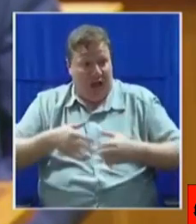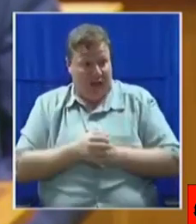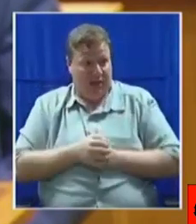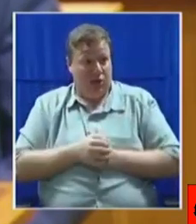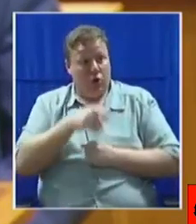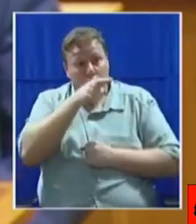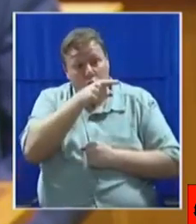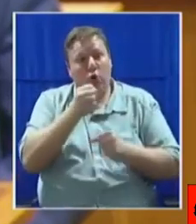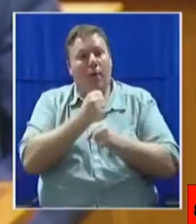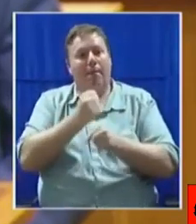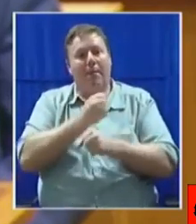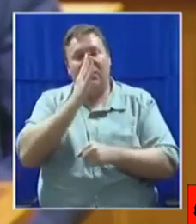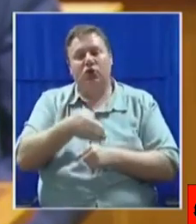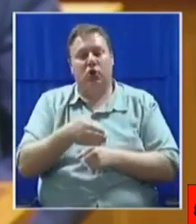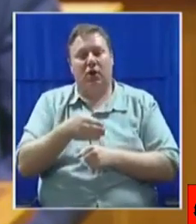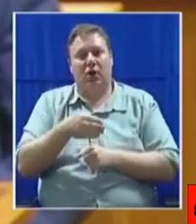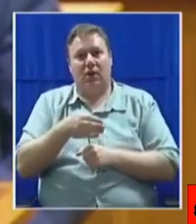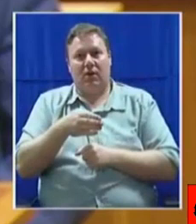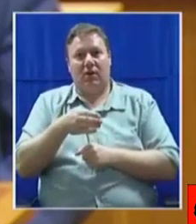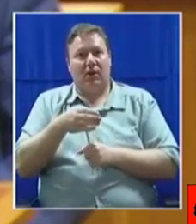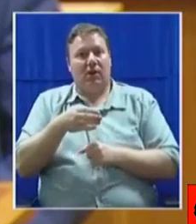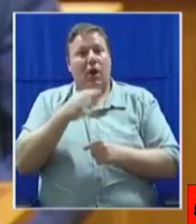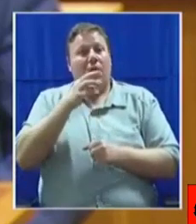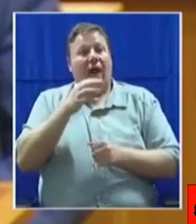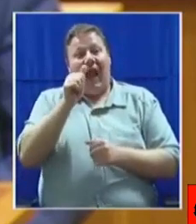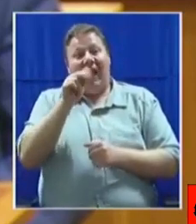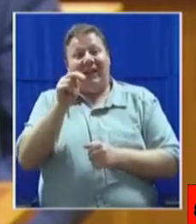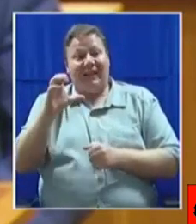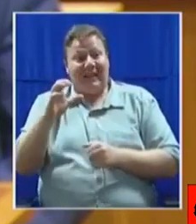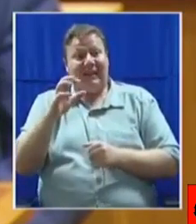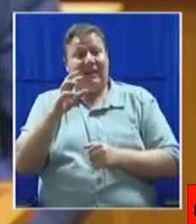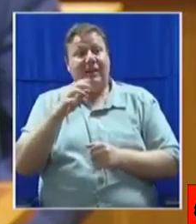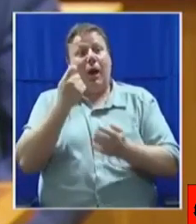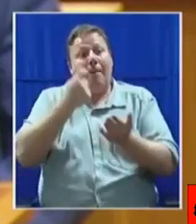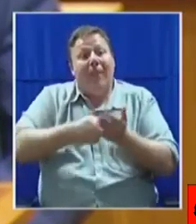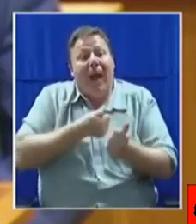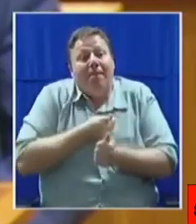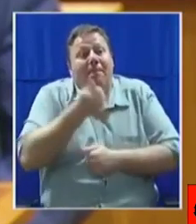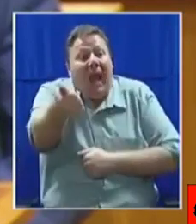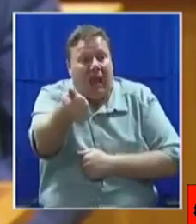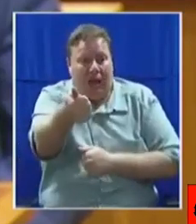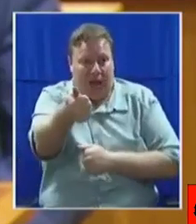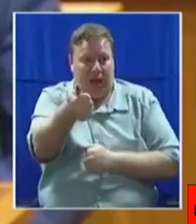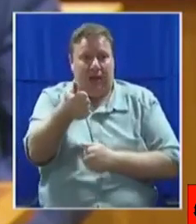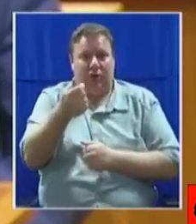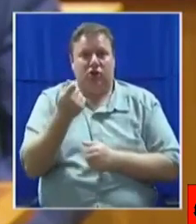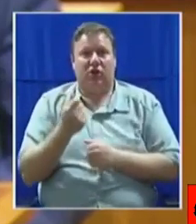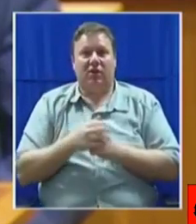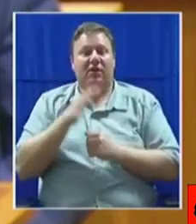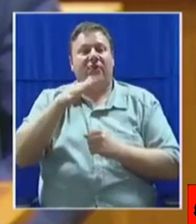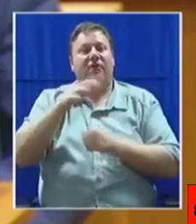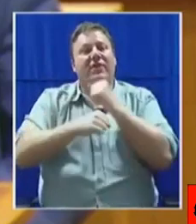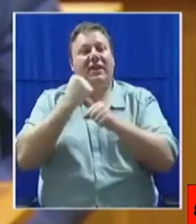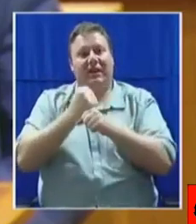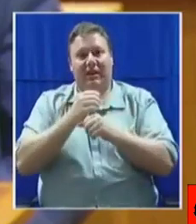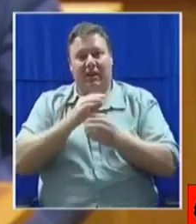that the ANC repays to the fiskers all the money received from BOSASA for the past 15 years